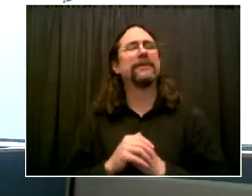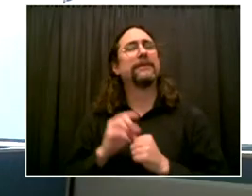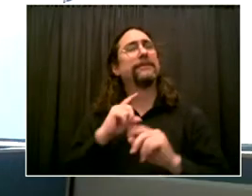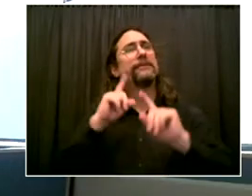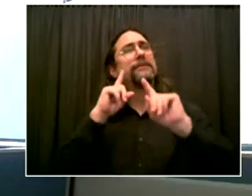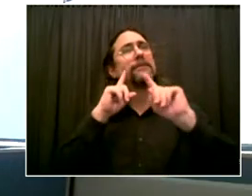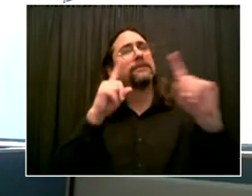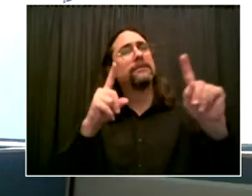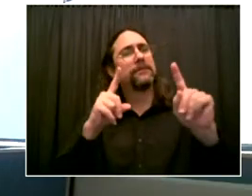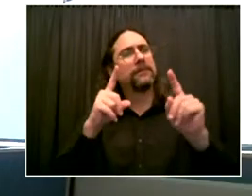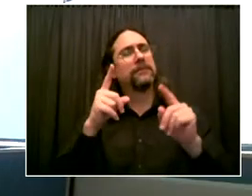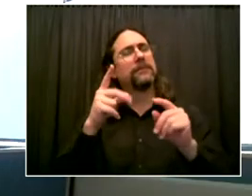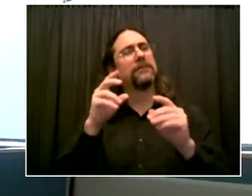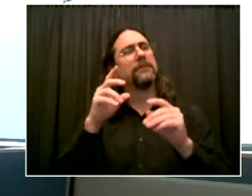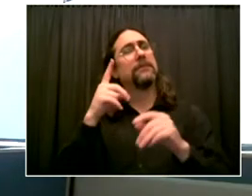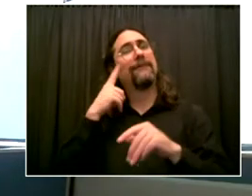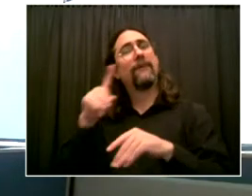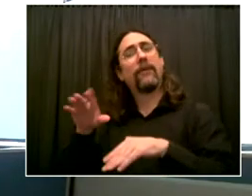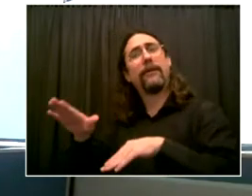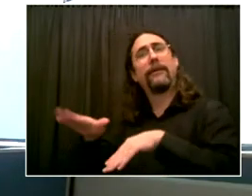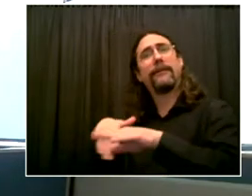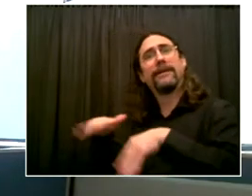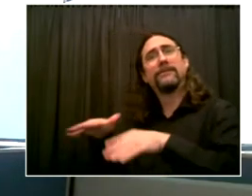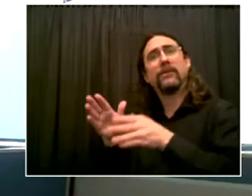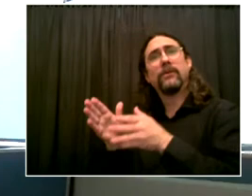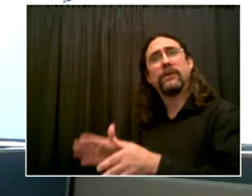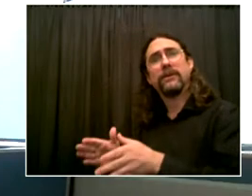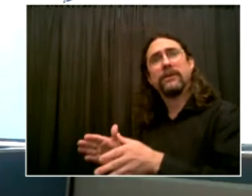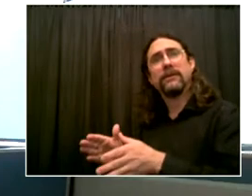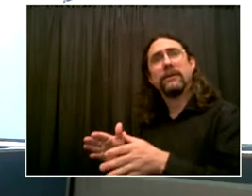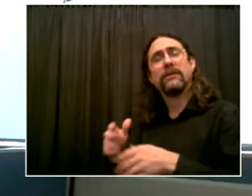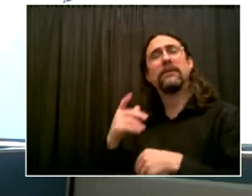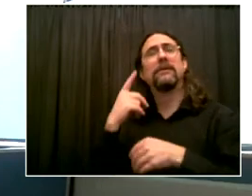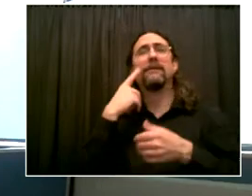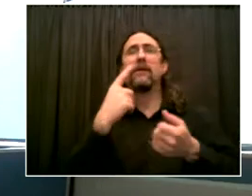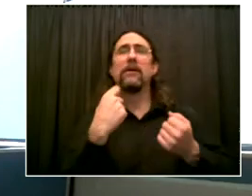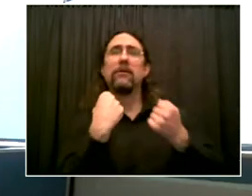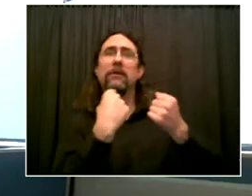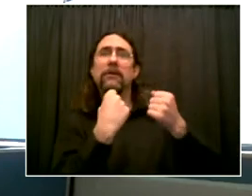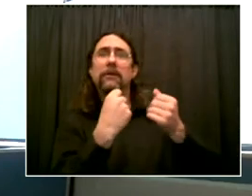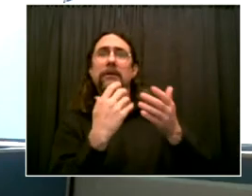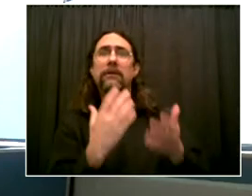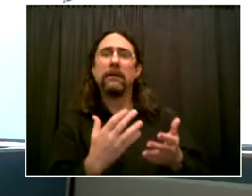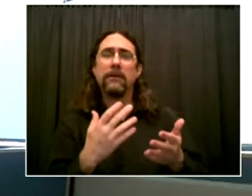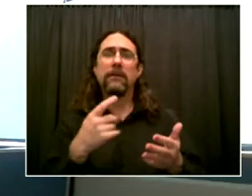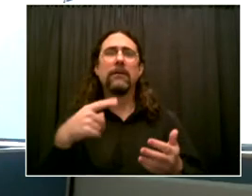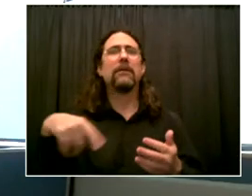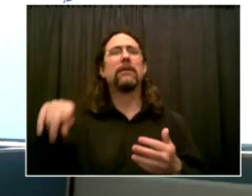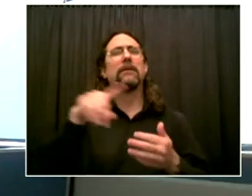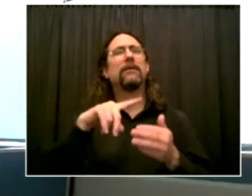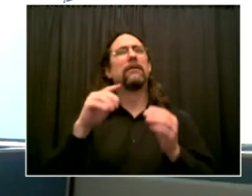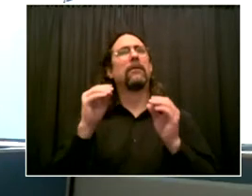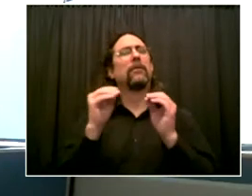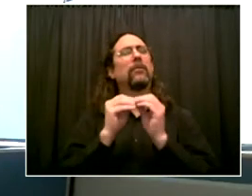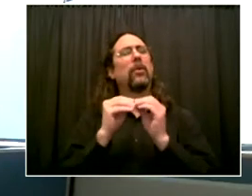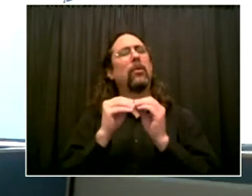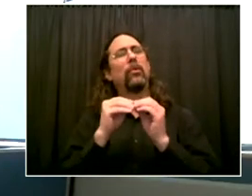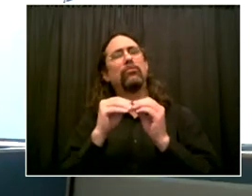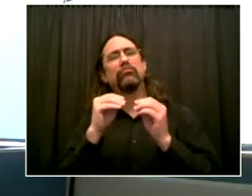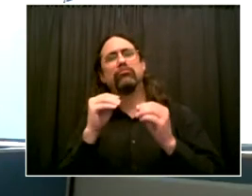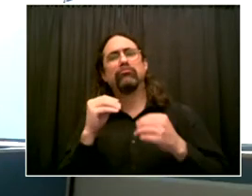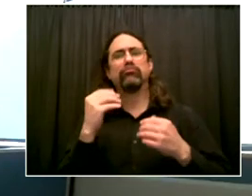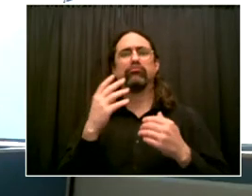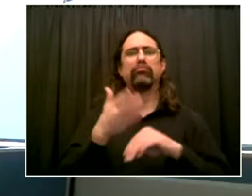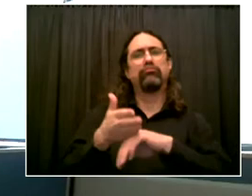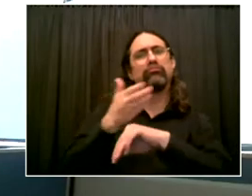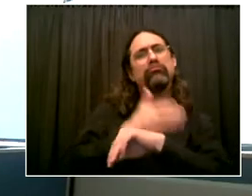as an alternative route for cyclists compared to Forest Avenue. Um, it slows down the cut-through traffic. So